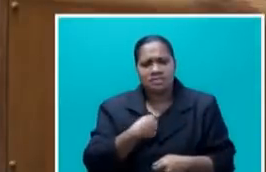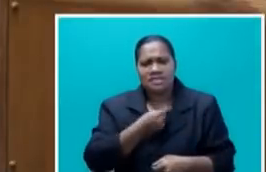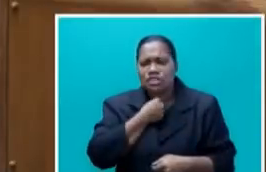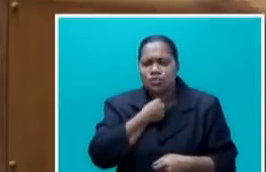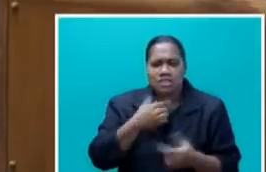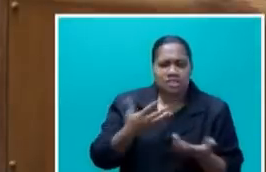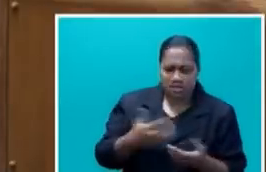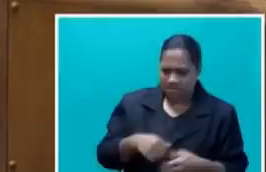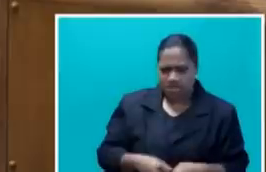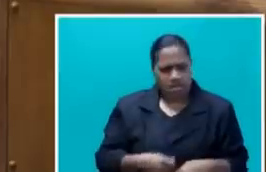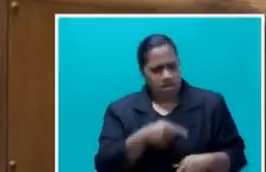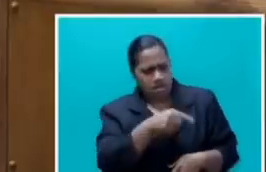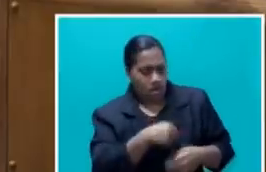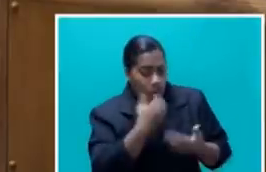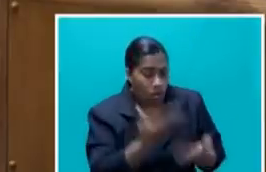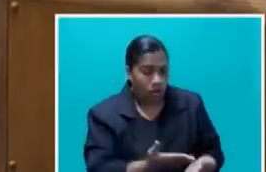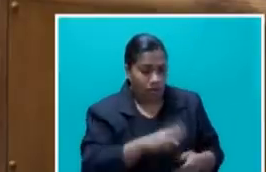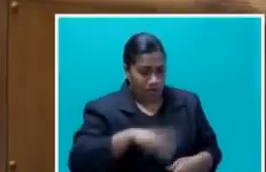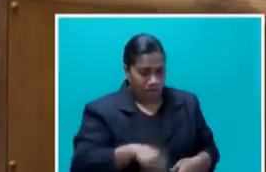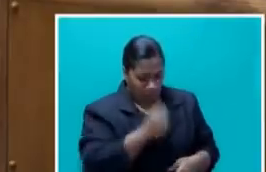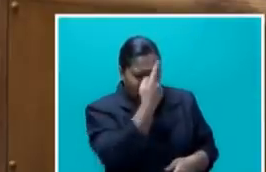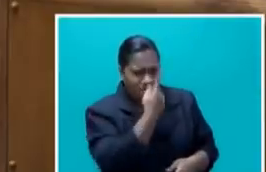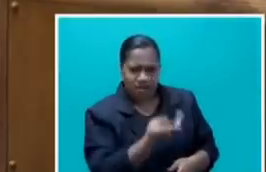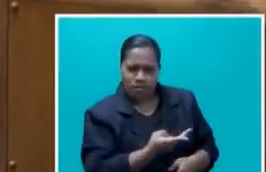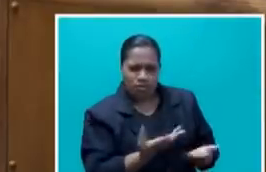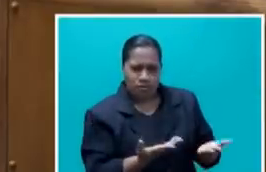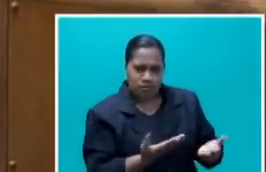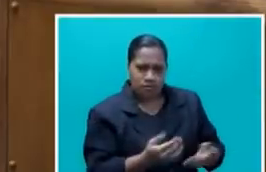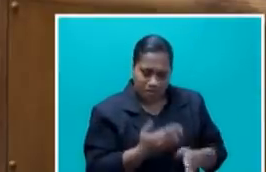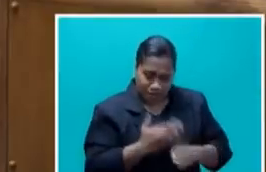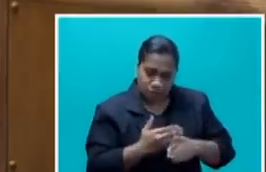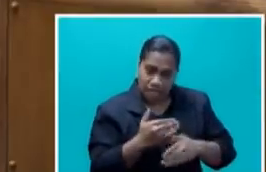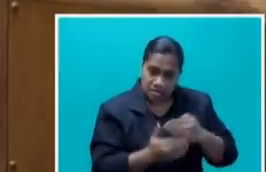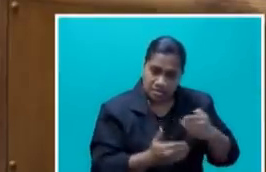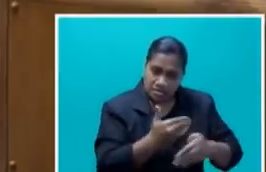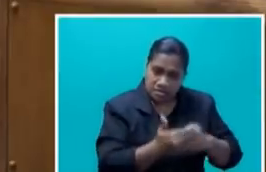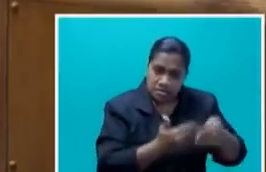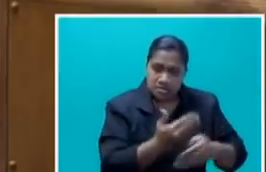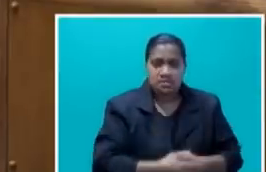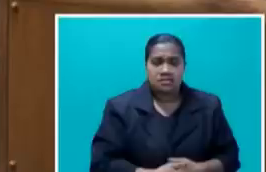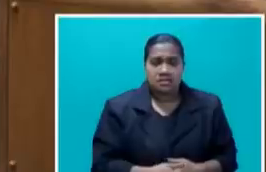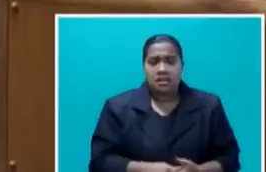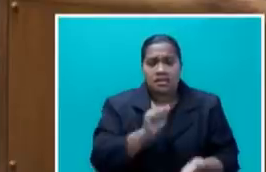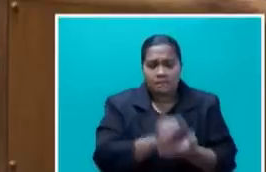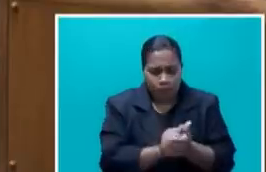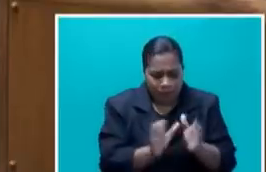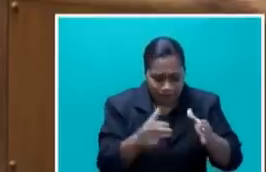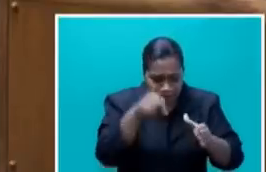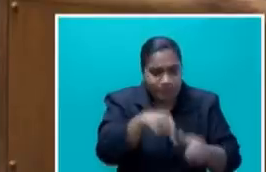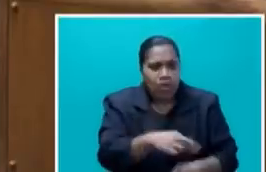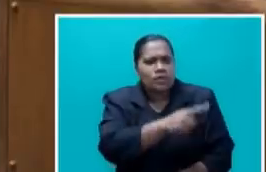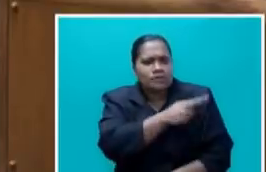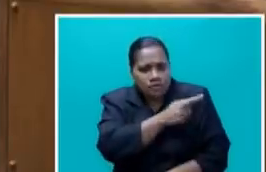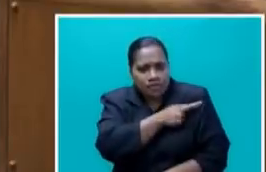Honourable Member had an understanding of both the process and the appropriate authority responsible to